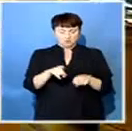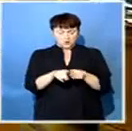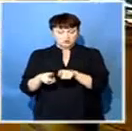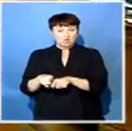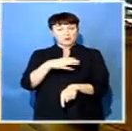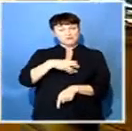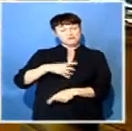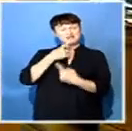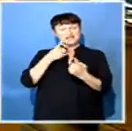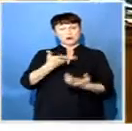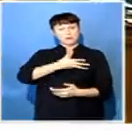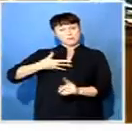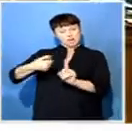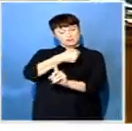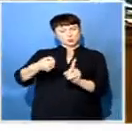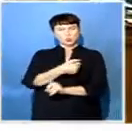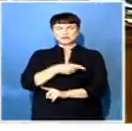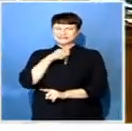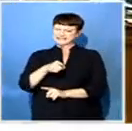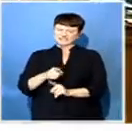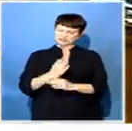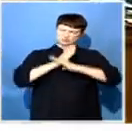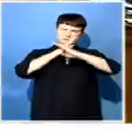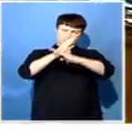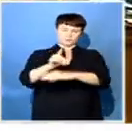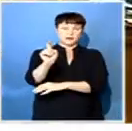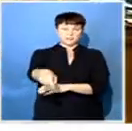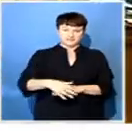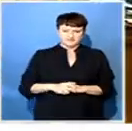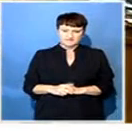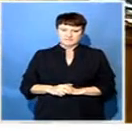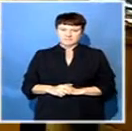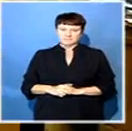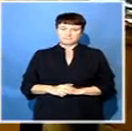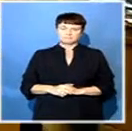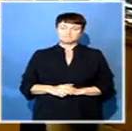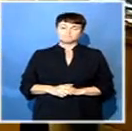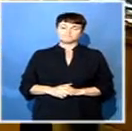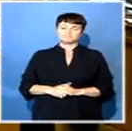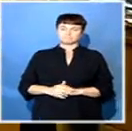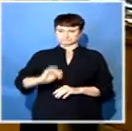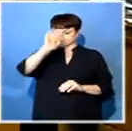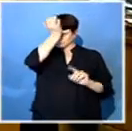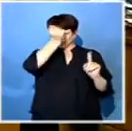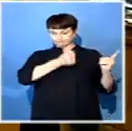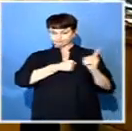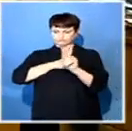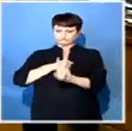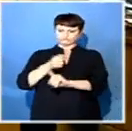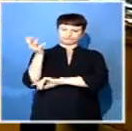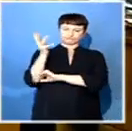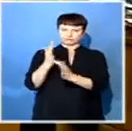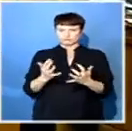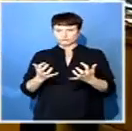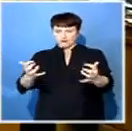Taking to the podium to deliver the presidency's budget vote, but incidents of increasing violence